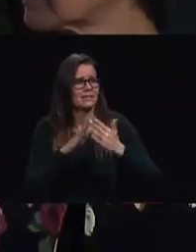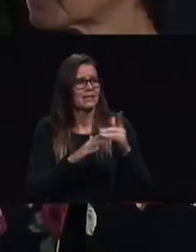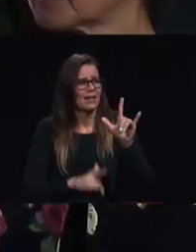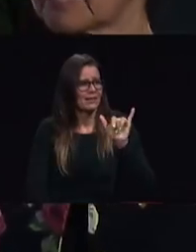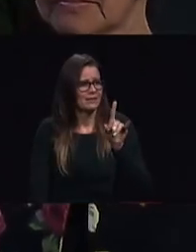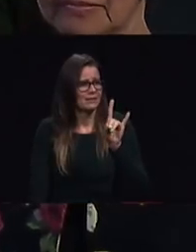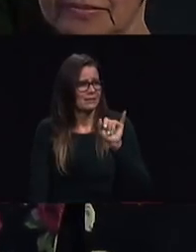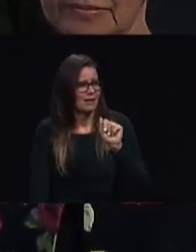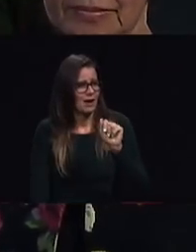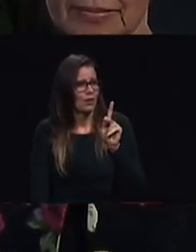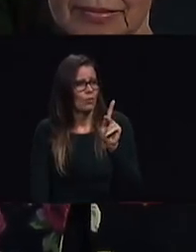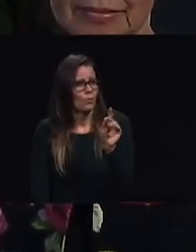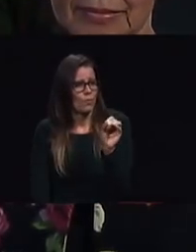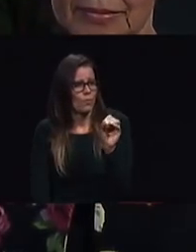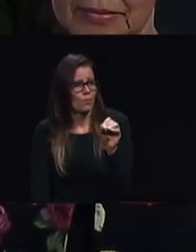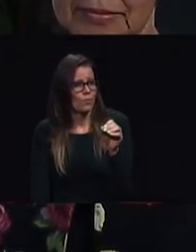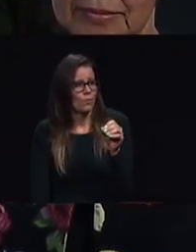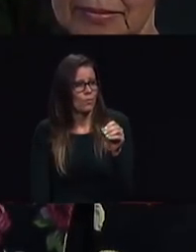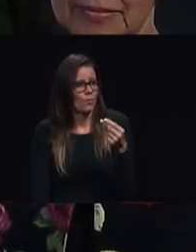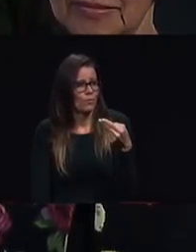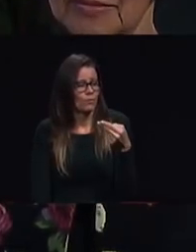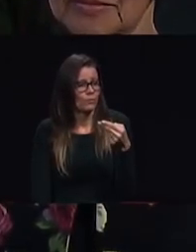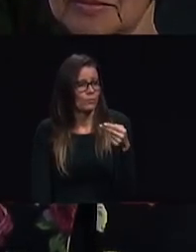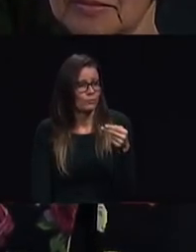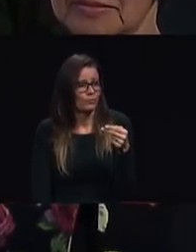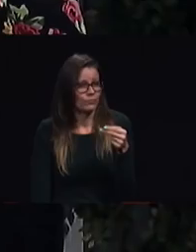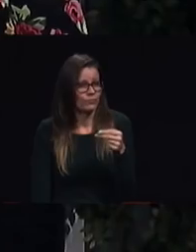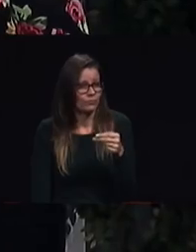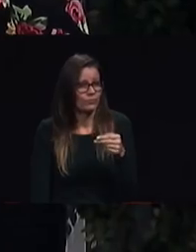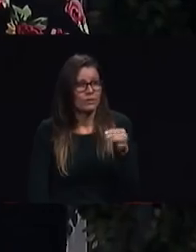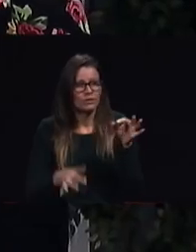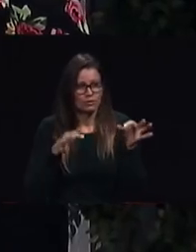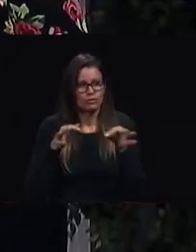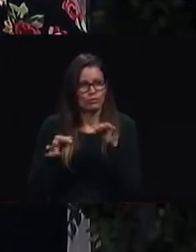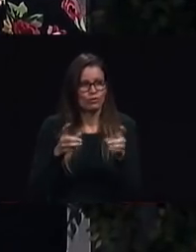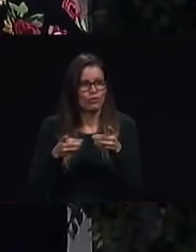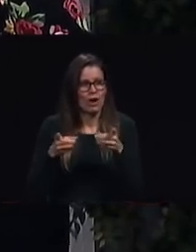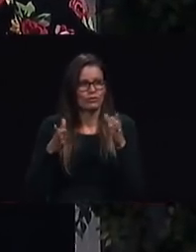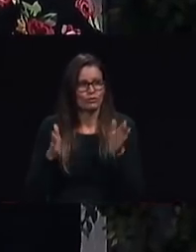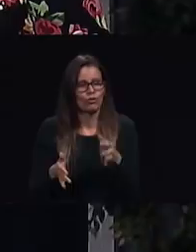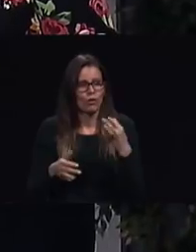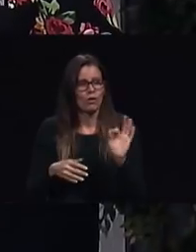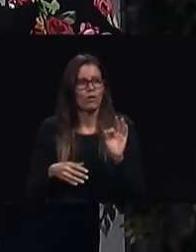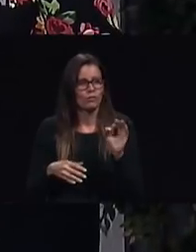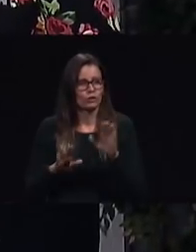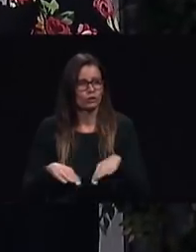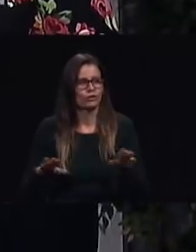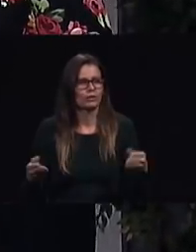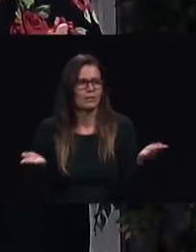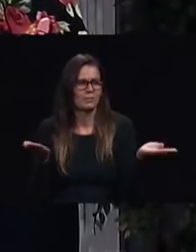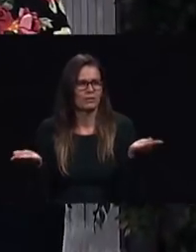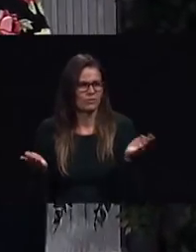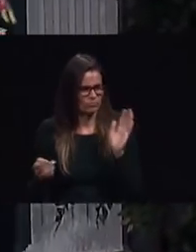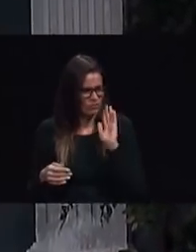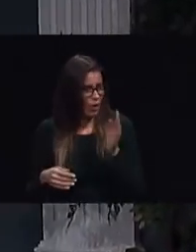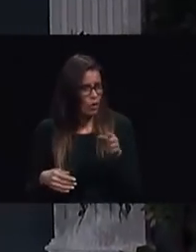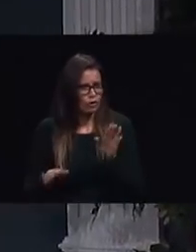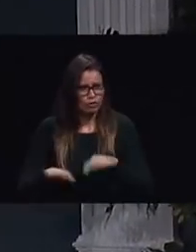children's ministries will tell us what children are doing for mission to the cities